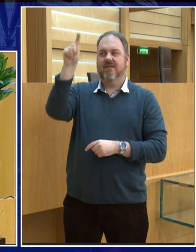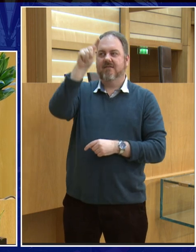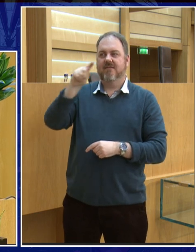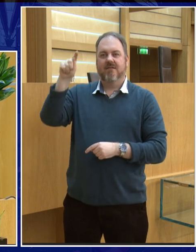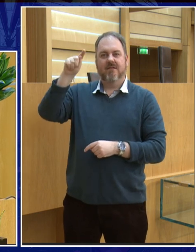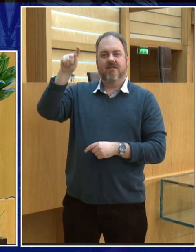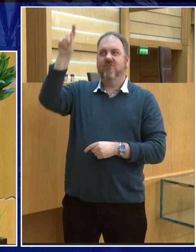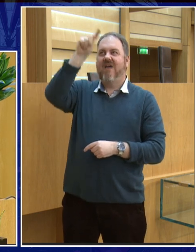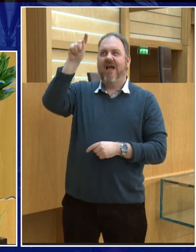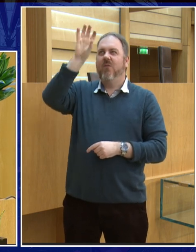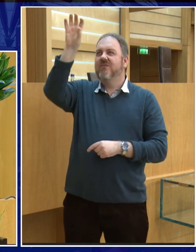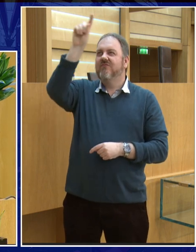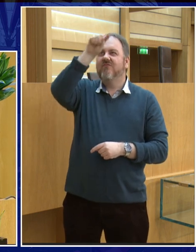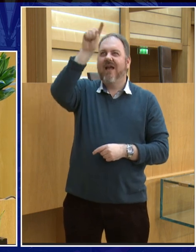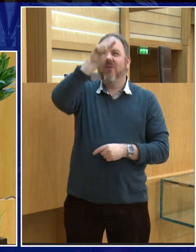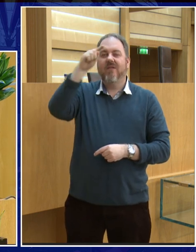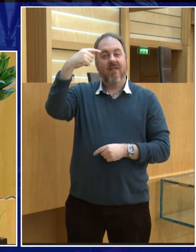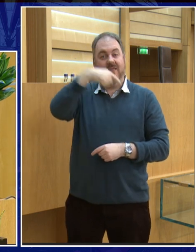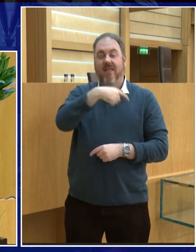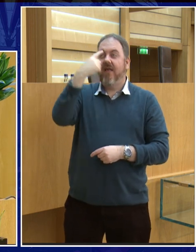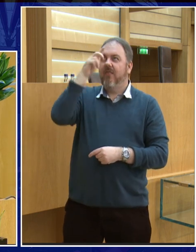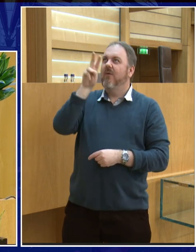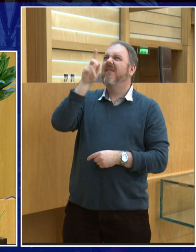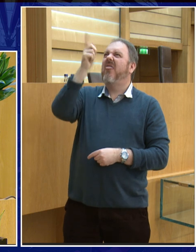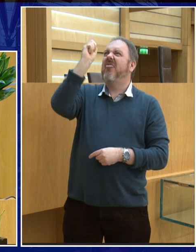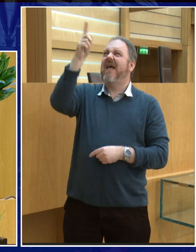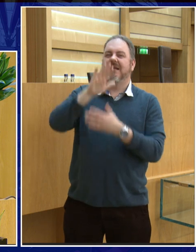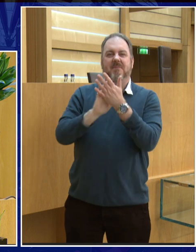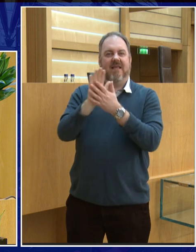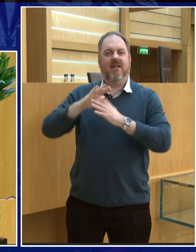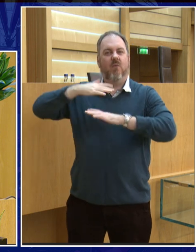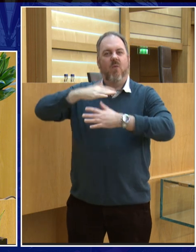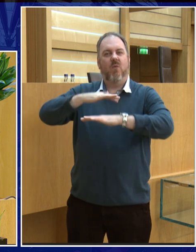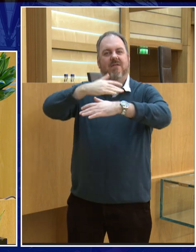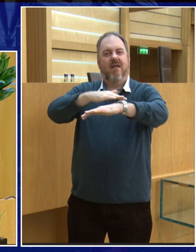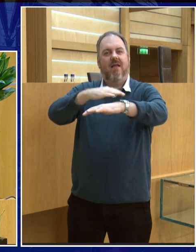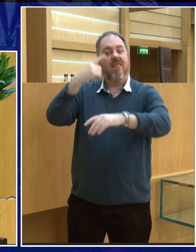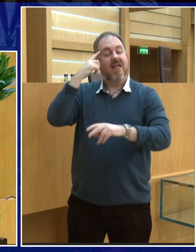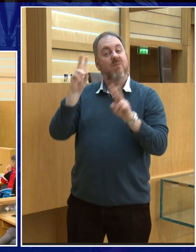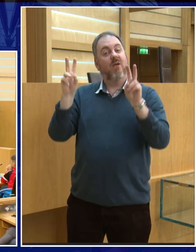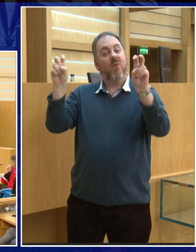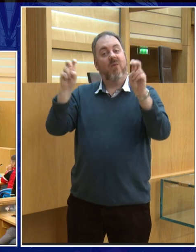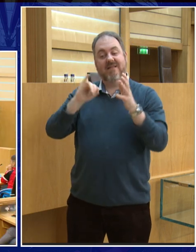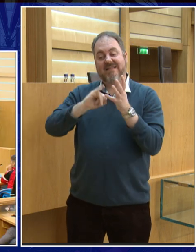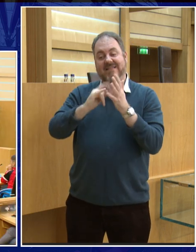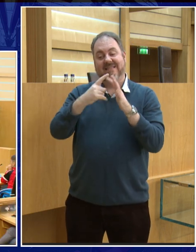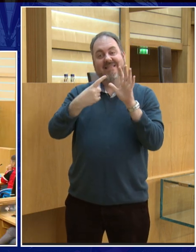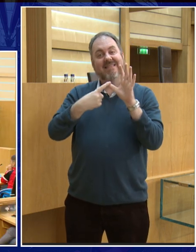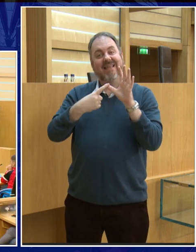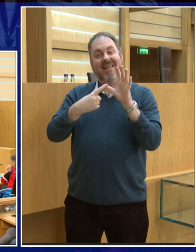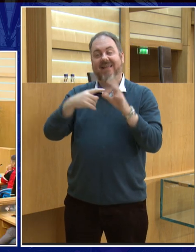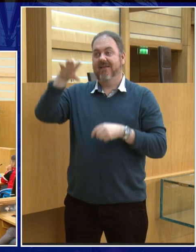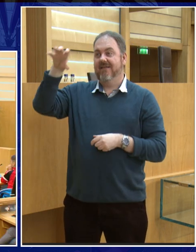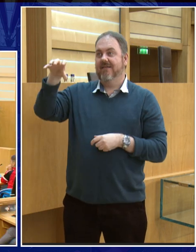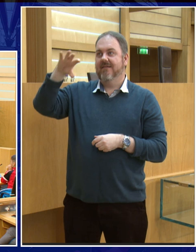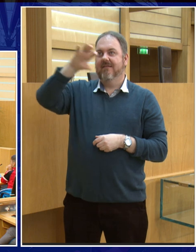They're called various, and they're given names of various seas. So looking at the moon, they saw the craters, and they thought they were full of water. And it turns out there's not much water on